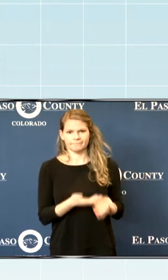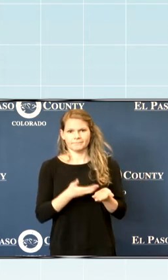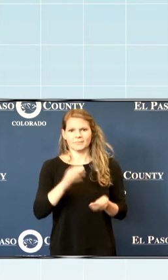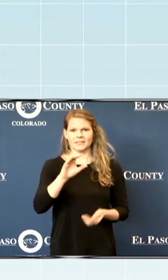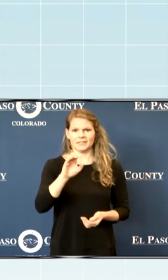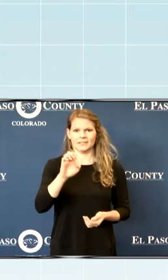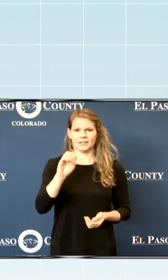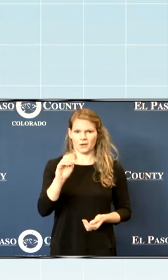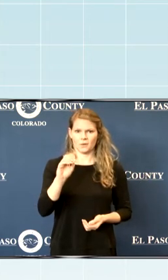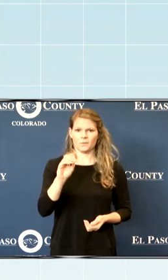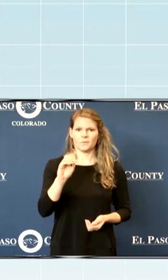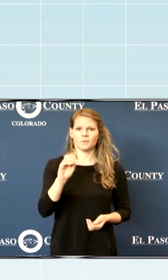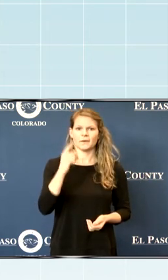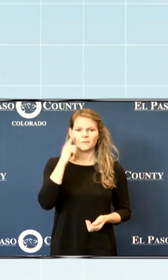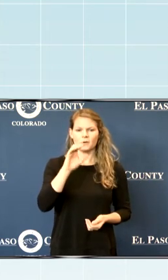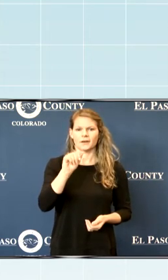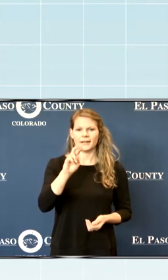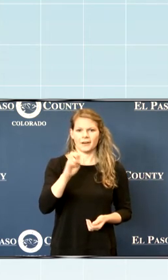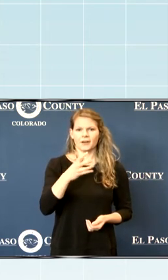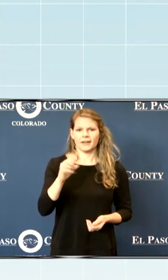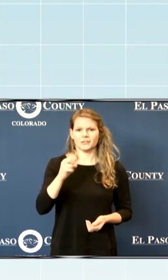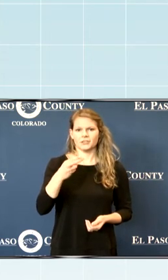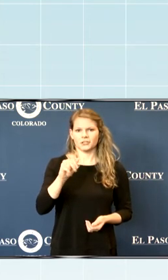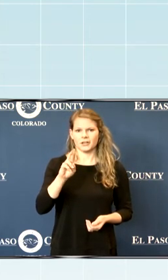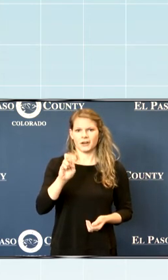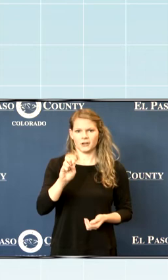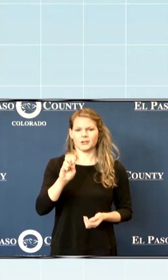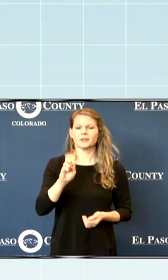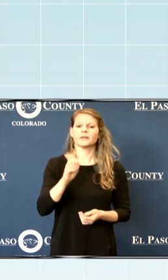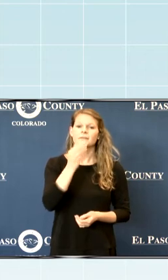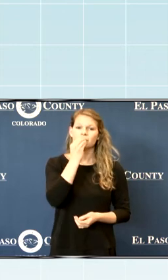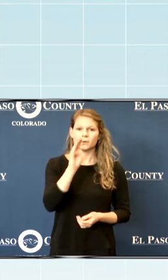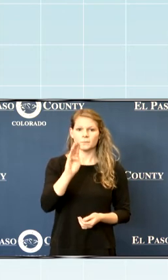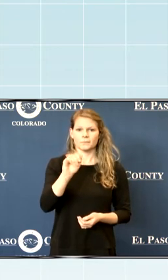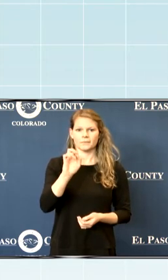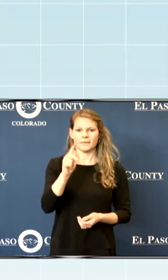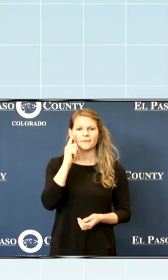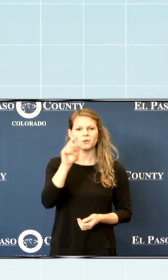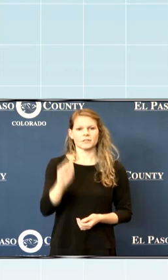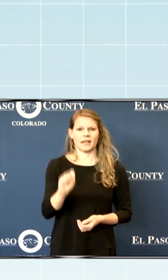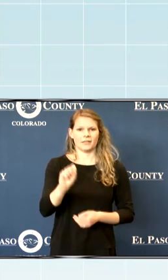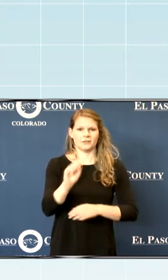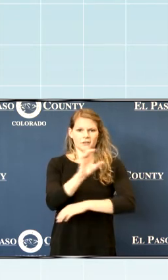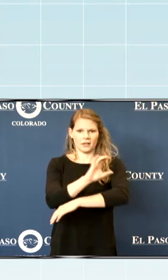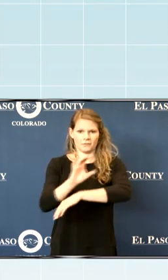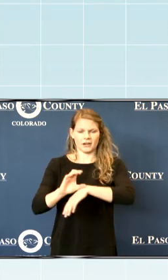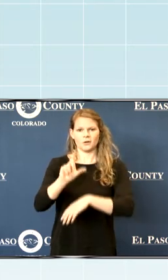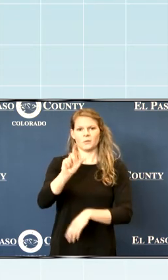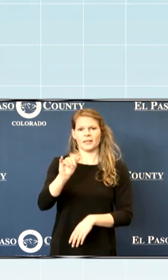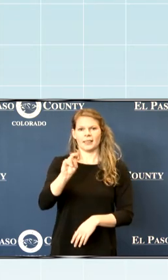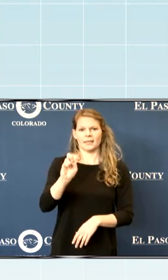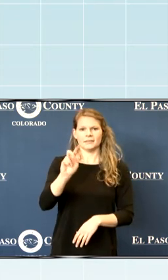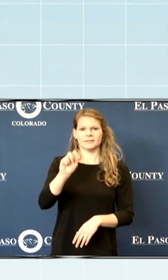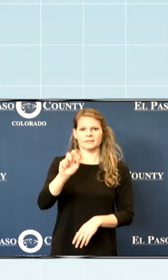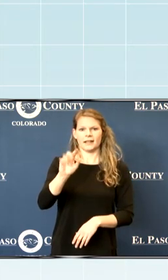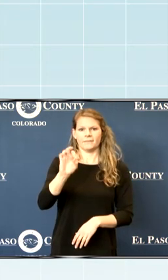CEO of Care and Share, Food Bank for Southern Colorado, Lynn Telford.